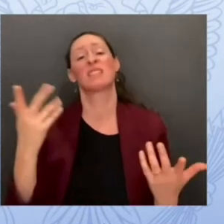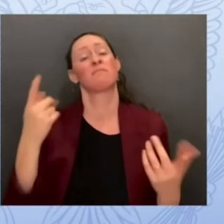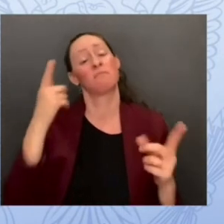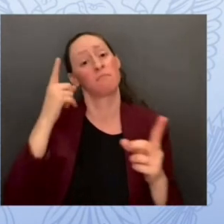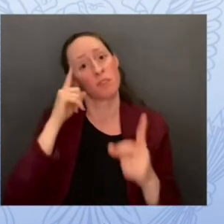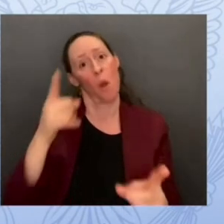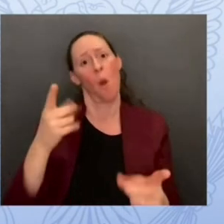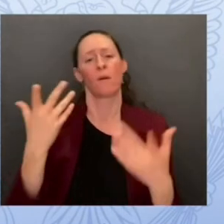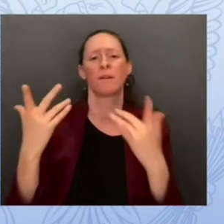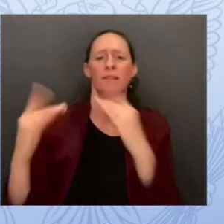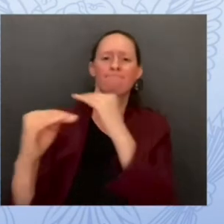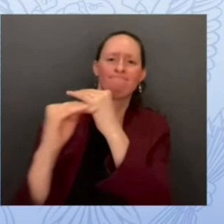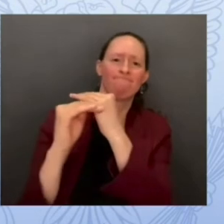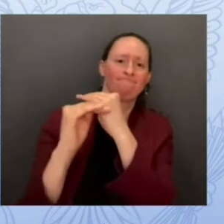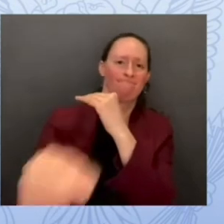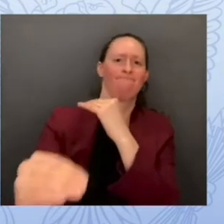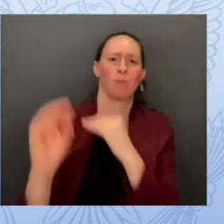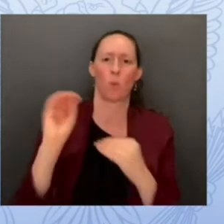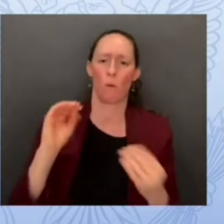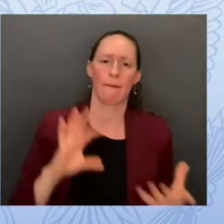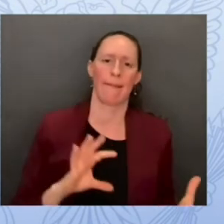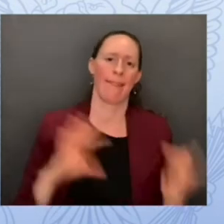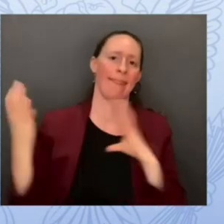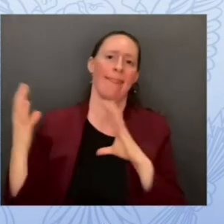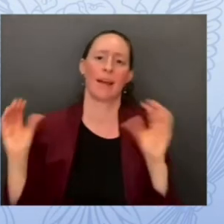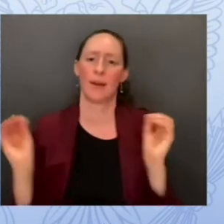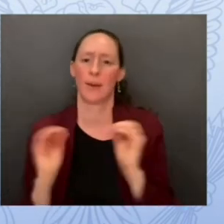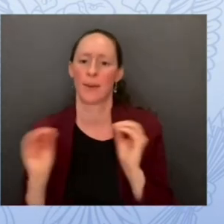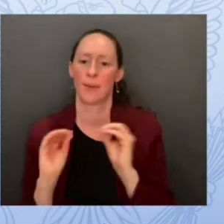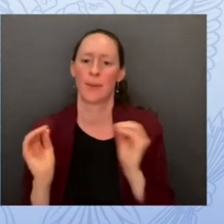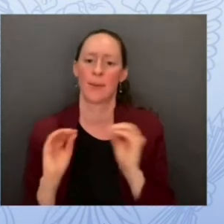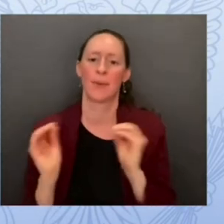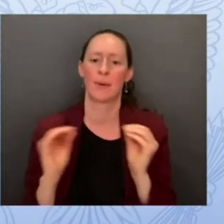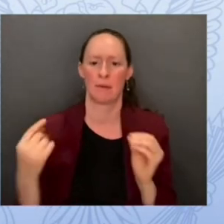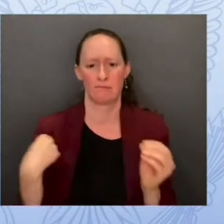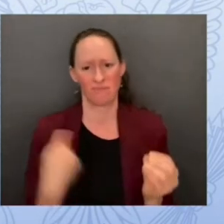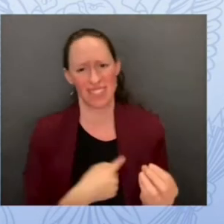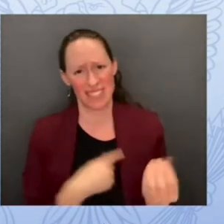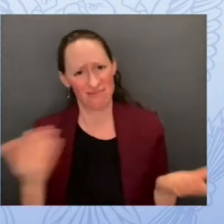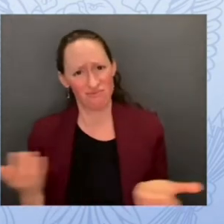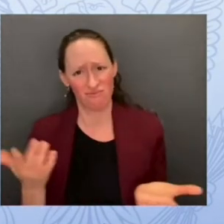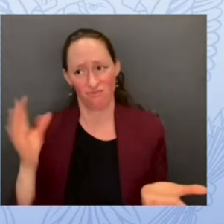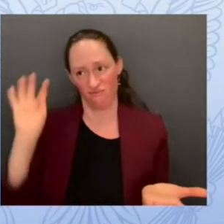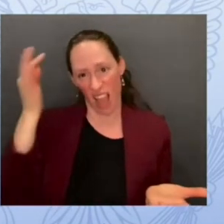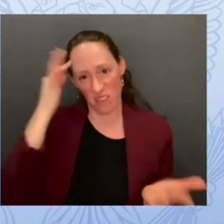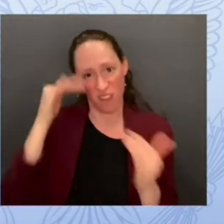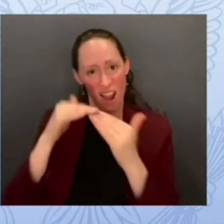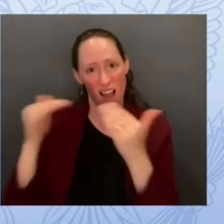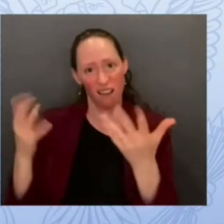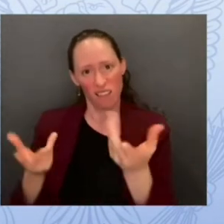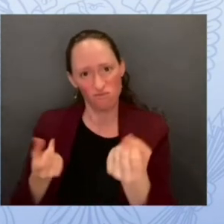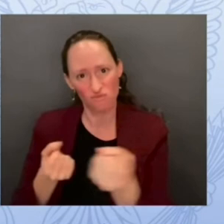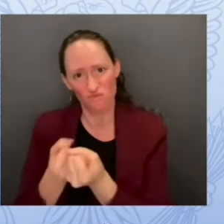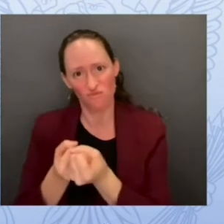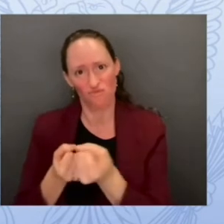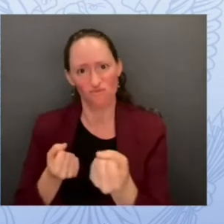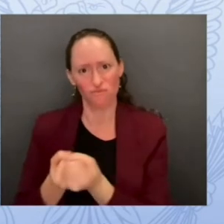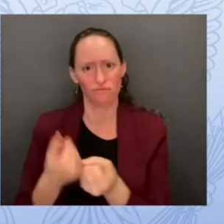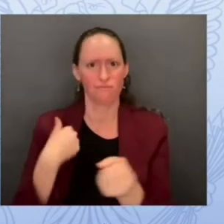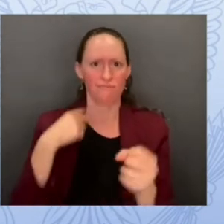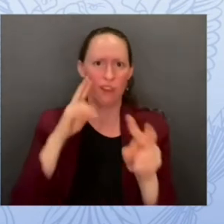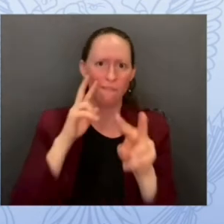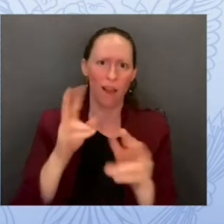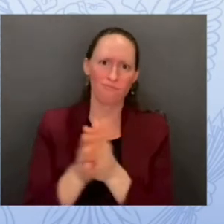back we're here with you with the federal government and we look forward to our work together so thank you so much for all that you do